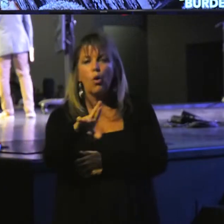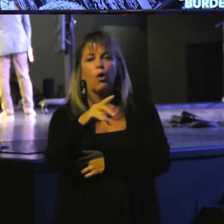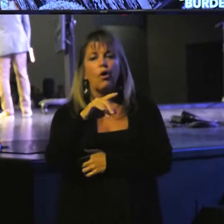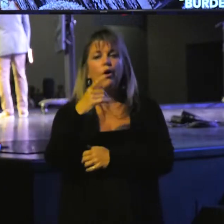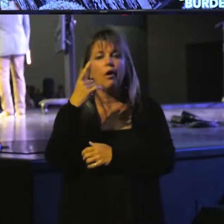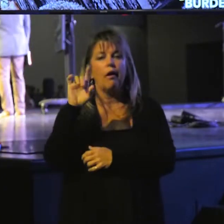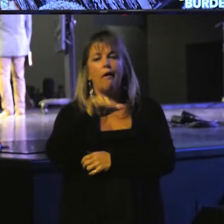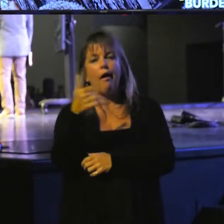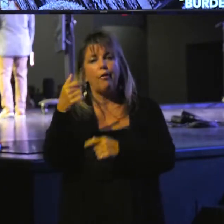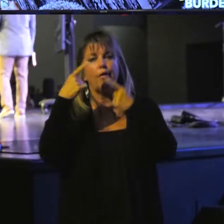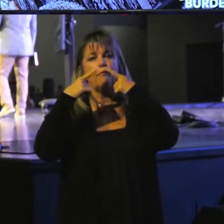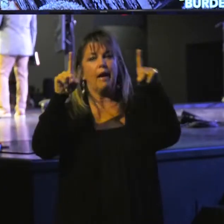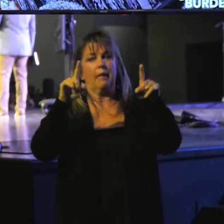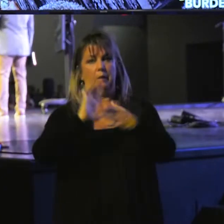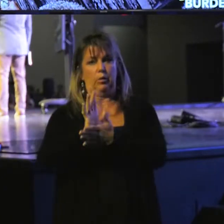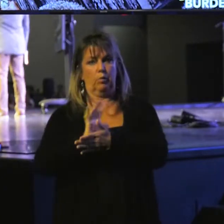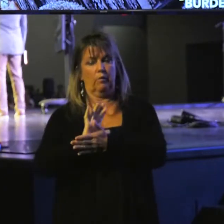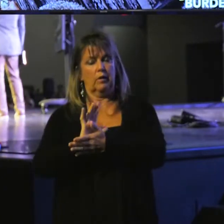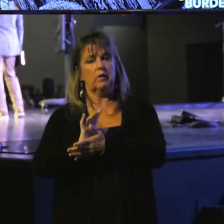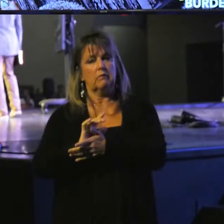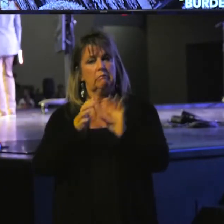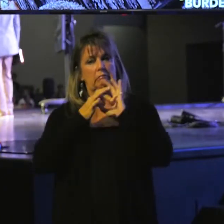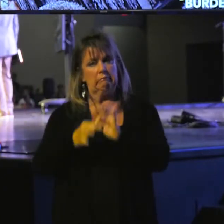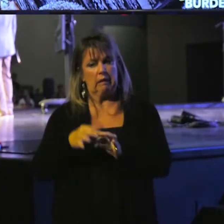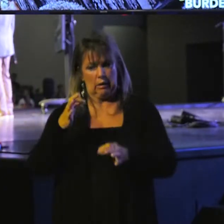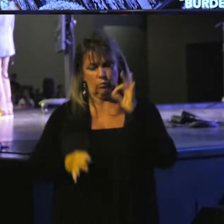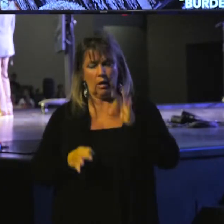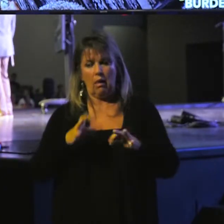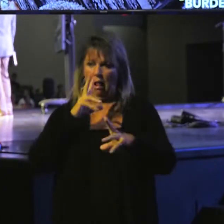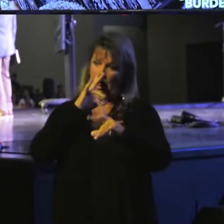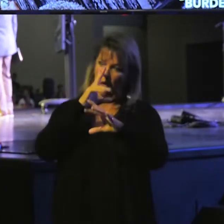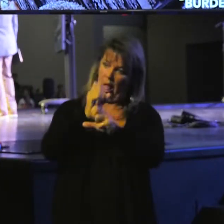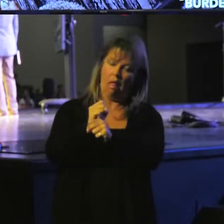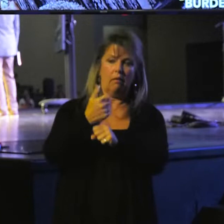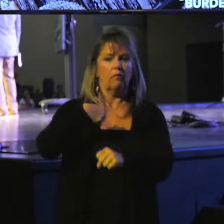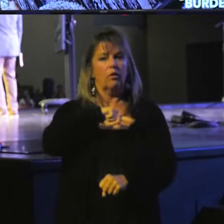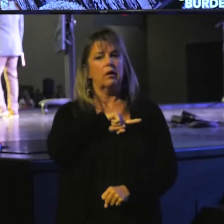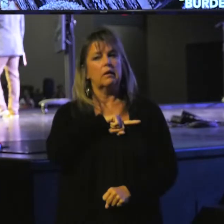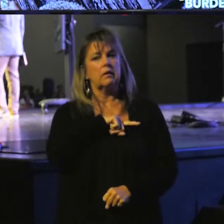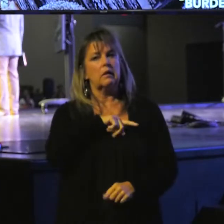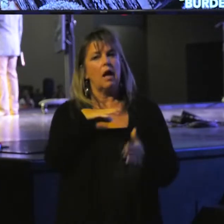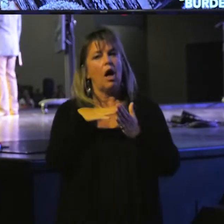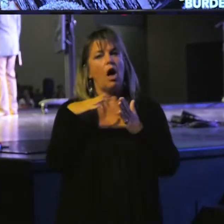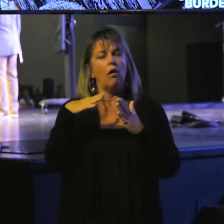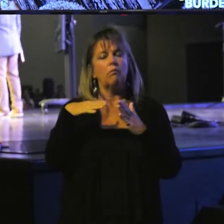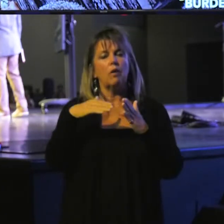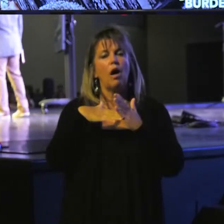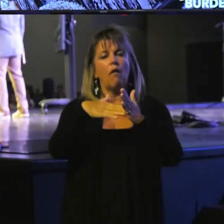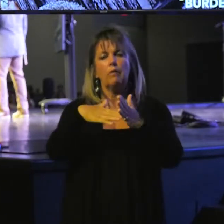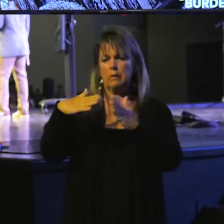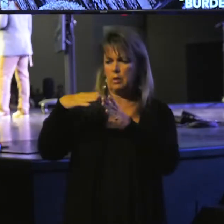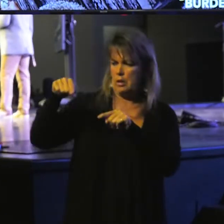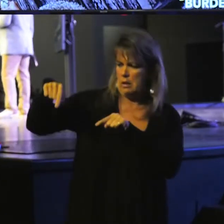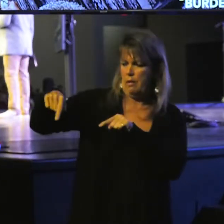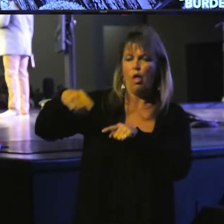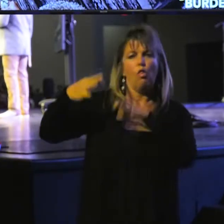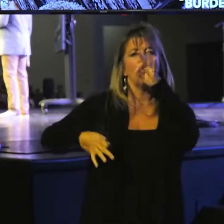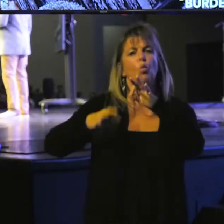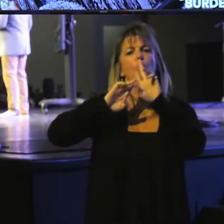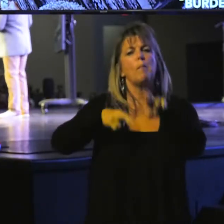trials. We know they're very intriguing to us. But often in the corner, you miss the court reporter.